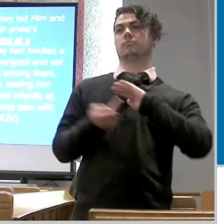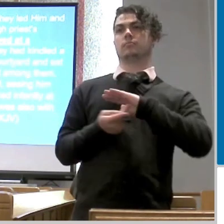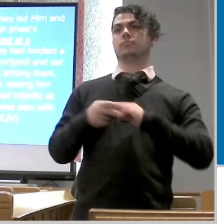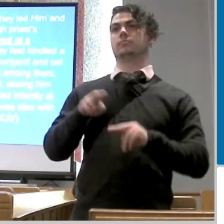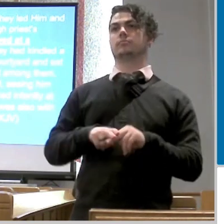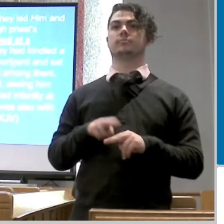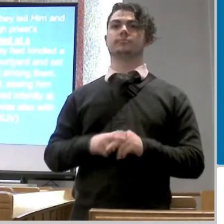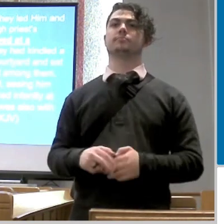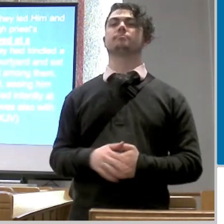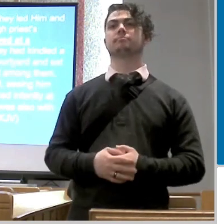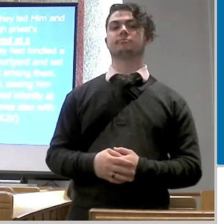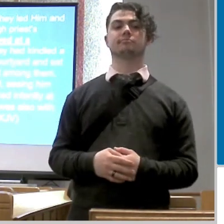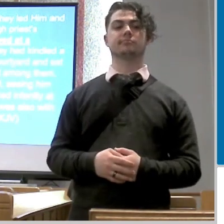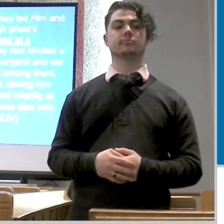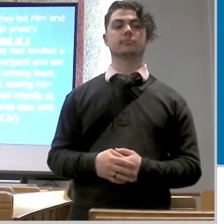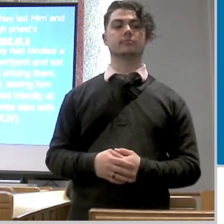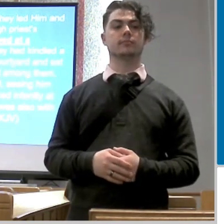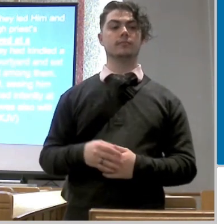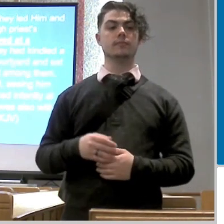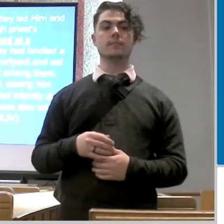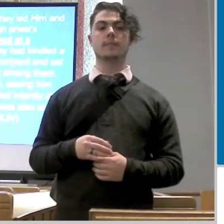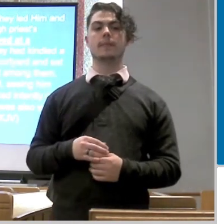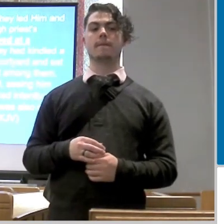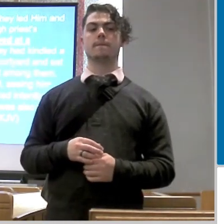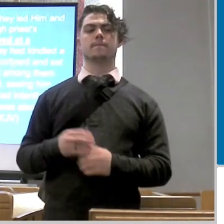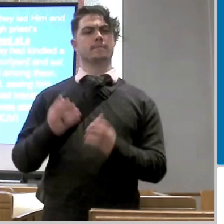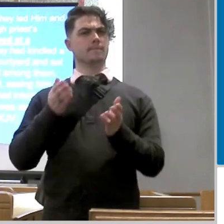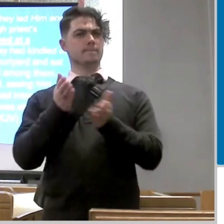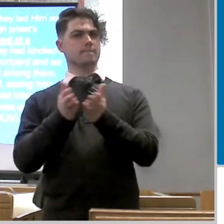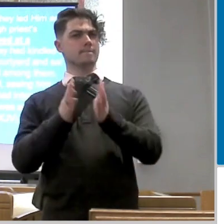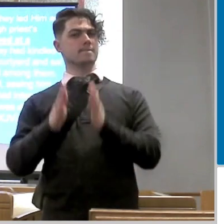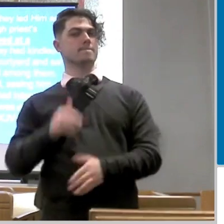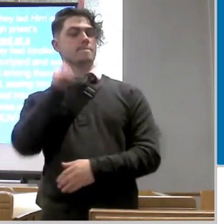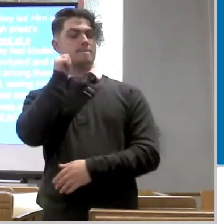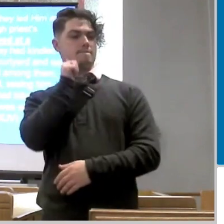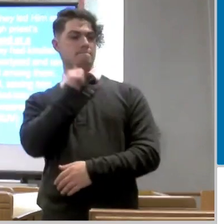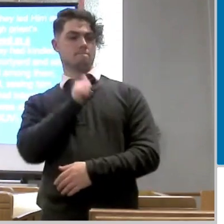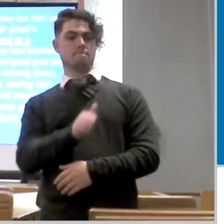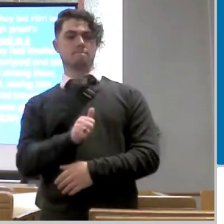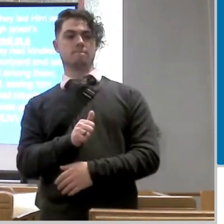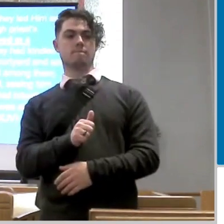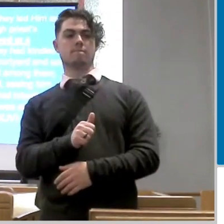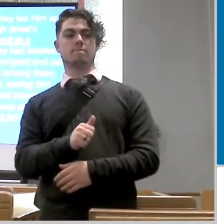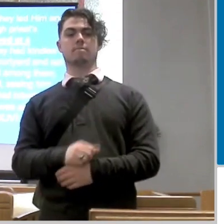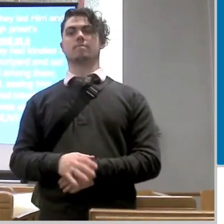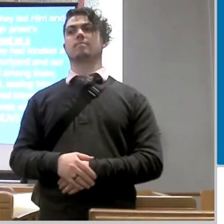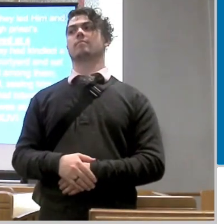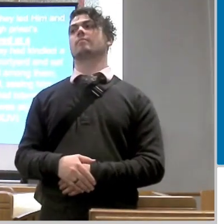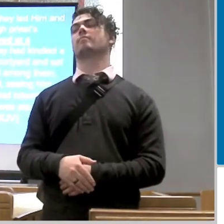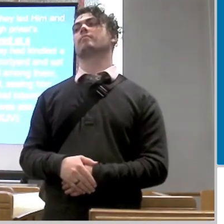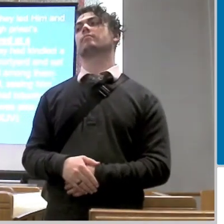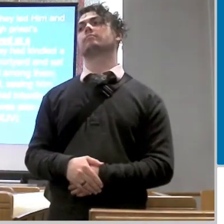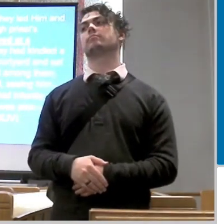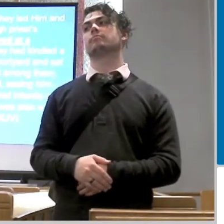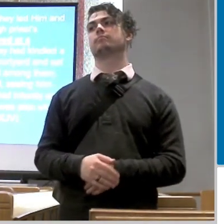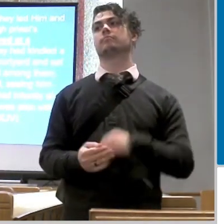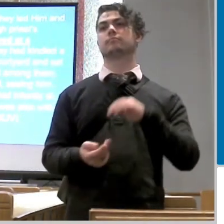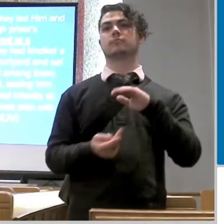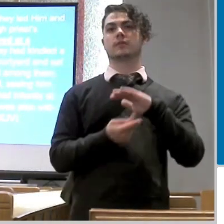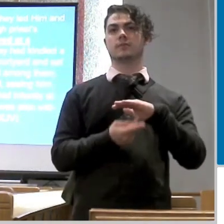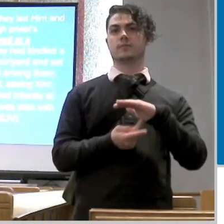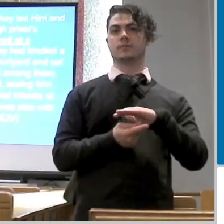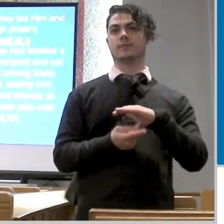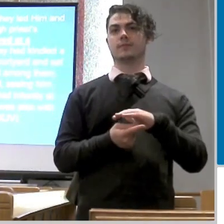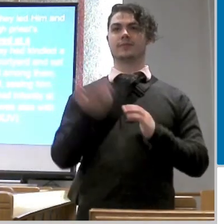and a certain servant girl now it's interesting that they said a girl right i don't know if you're making that connection but you know peter was just with the